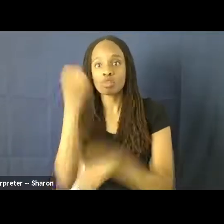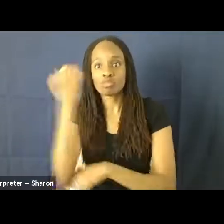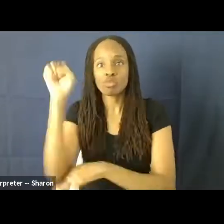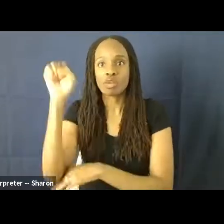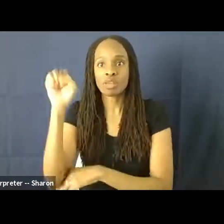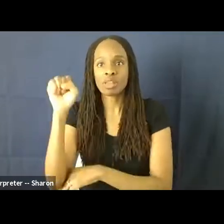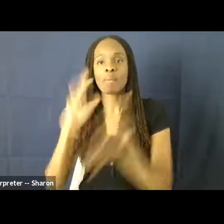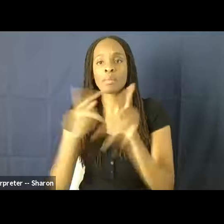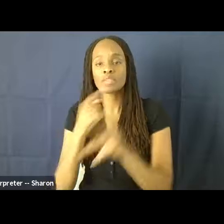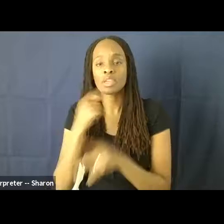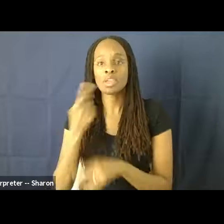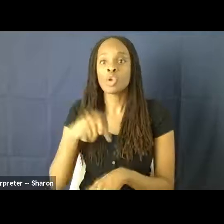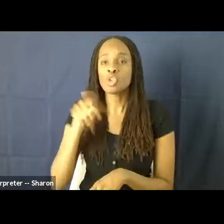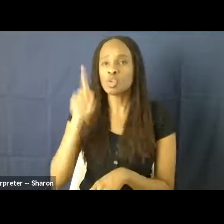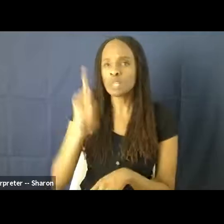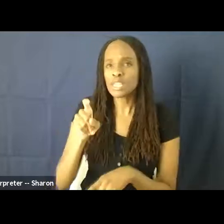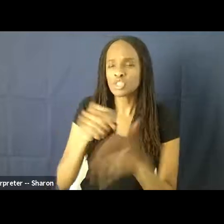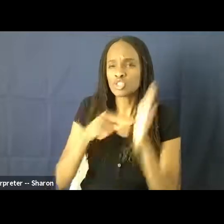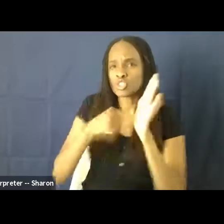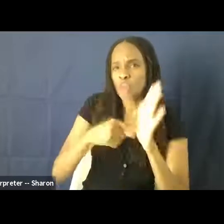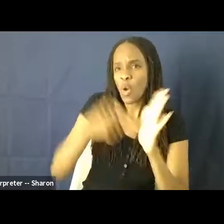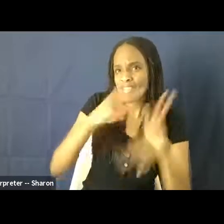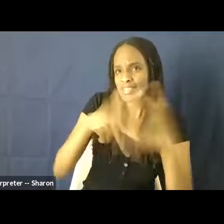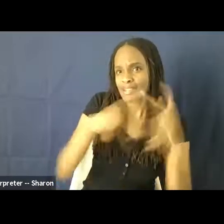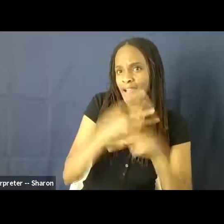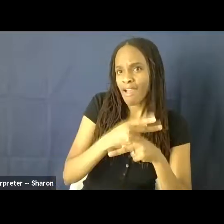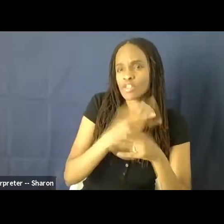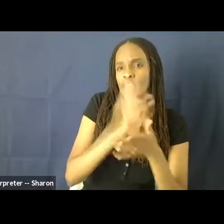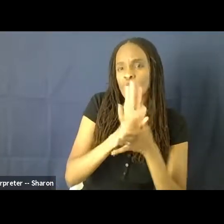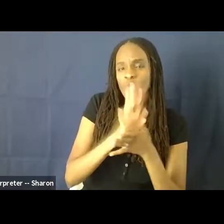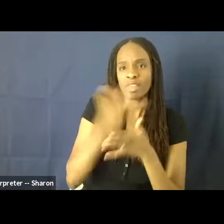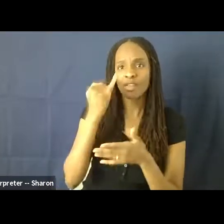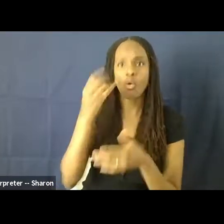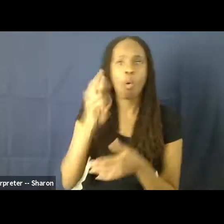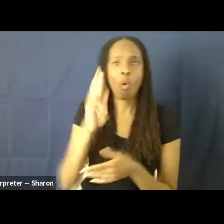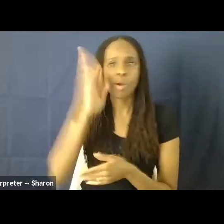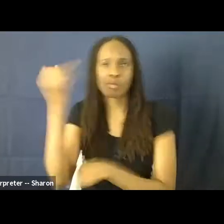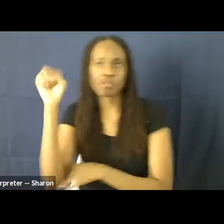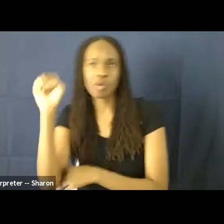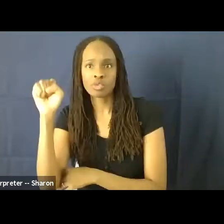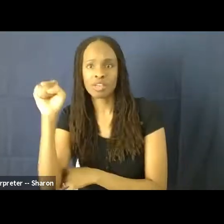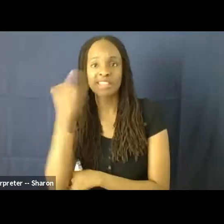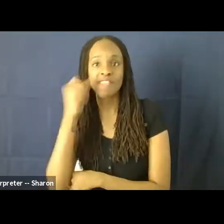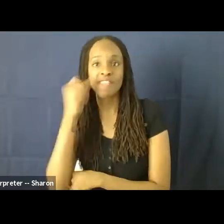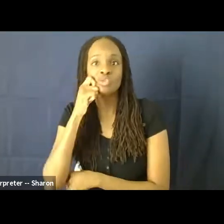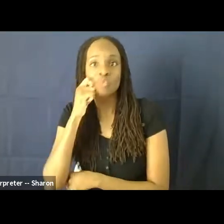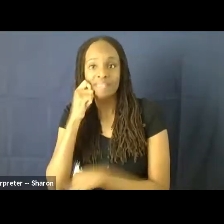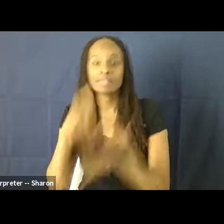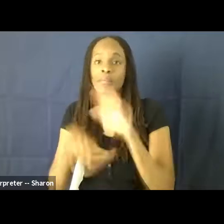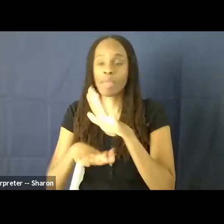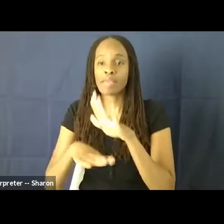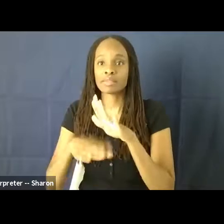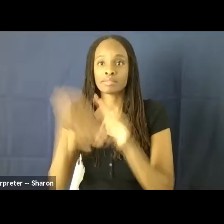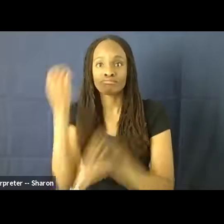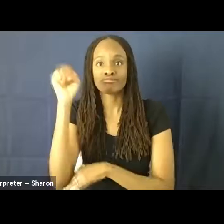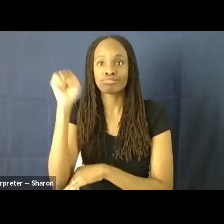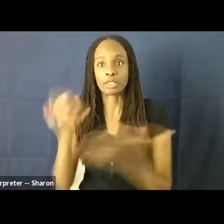of movie, we're going to have this kind of protest. And it's a specifically race-based uprising, hint, hint, today, today. And we don't want to do